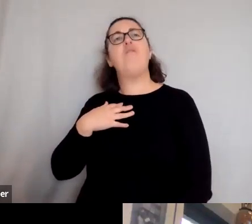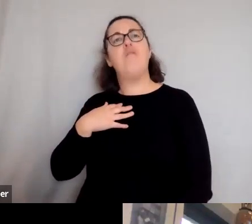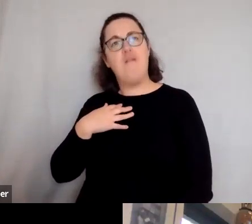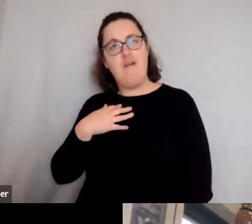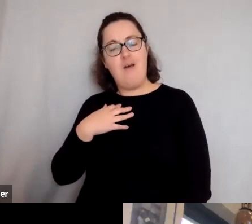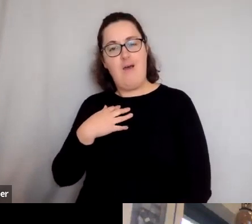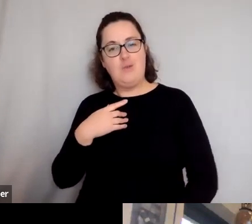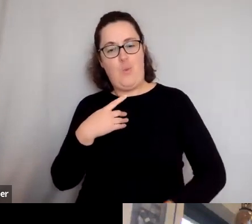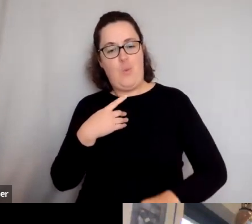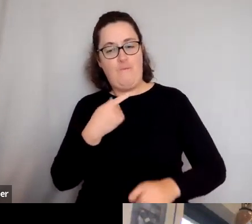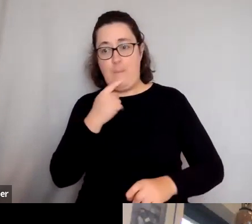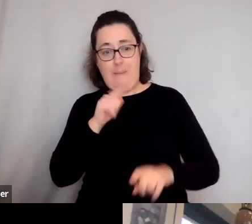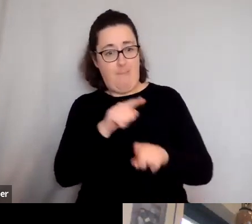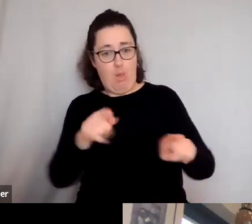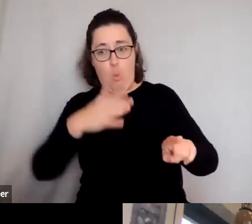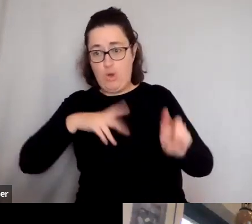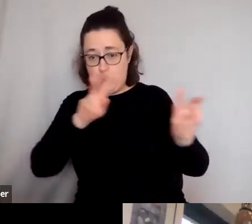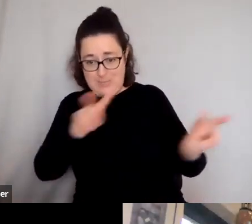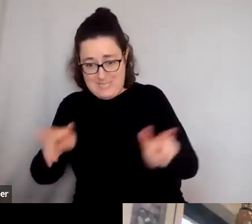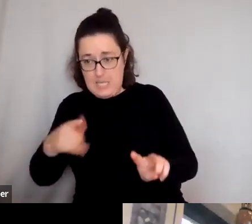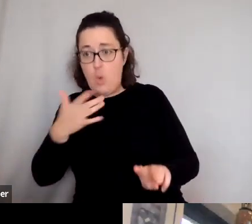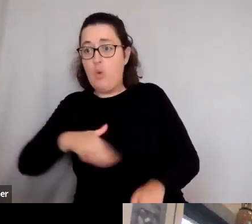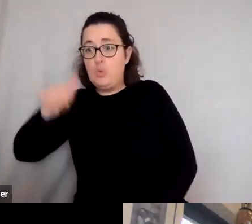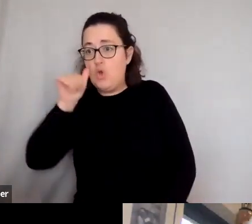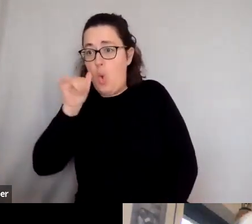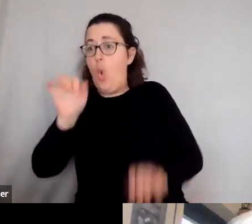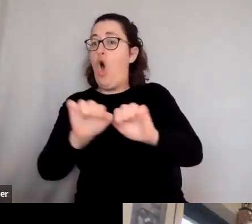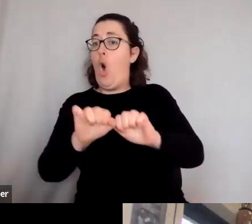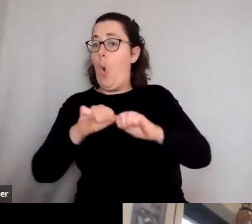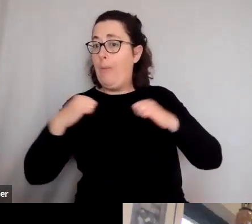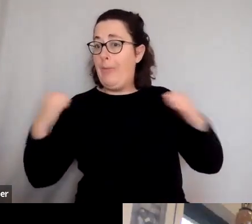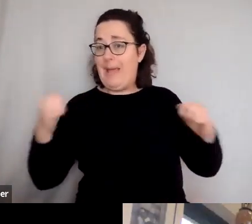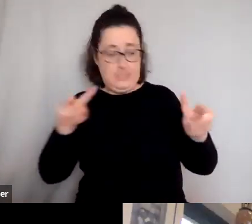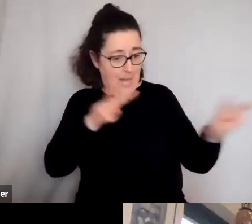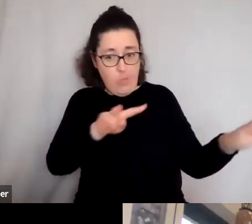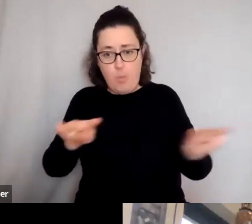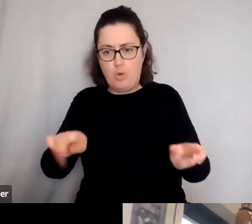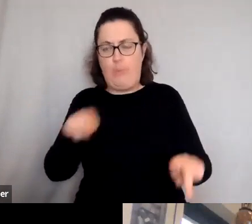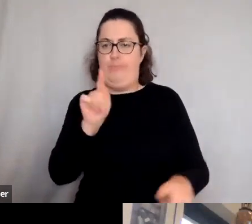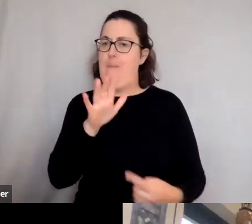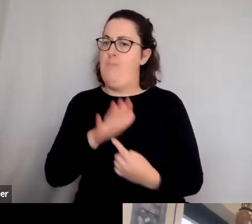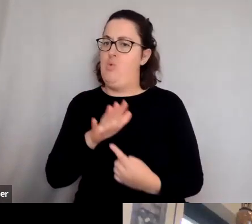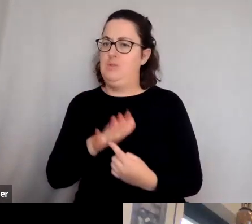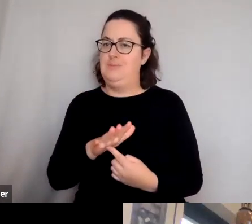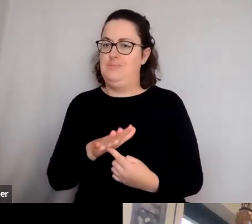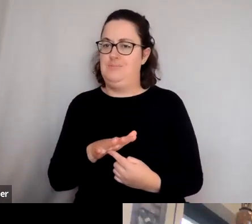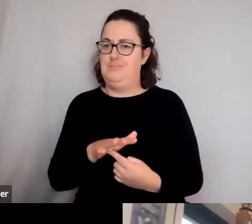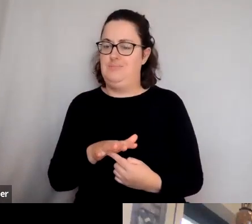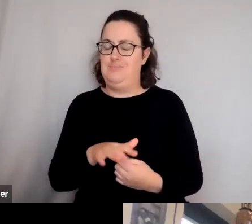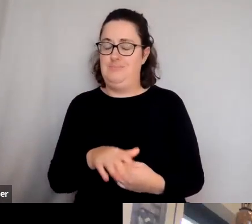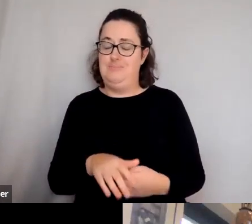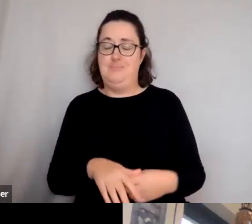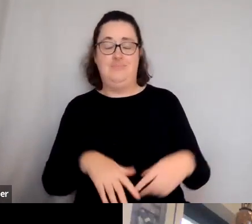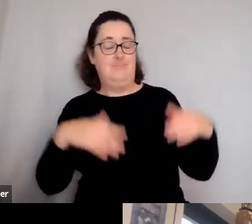opening cases to people is really, really important. So I think that's where it goes back, honestly. Oh, God, that's such a brilliant story.